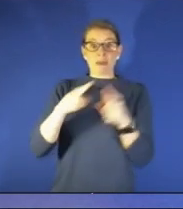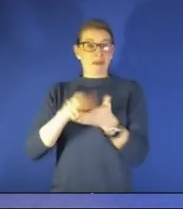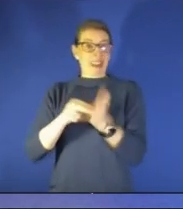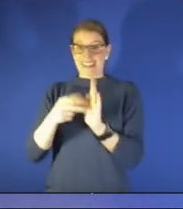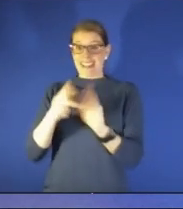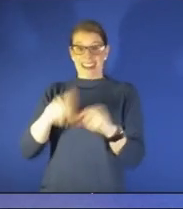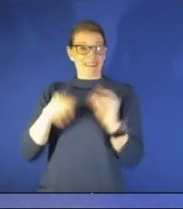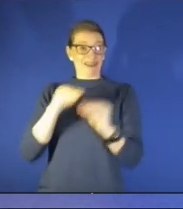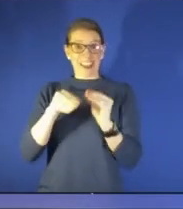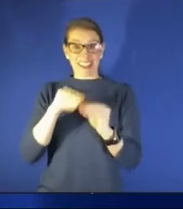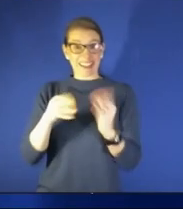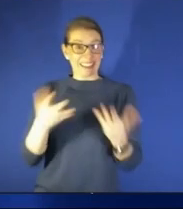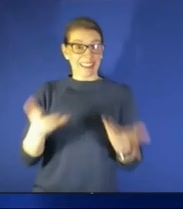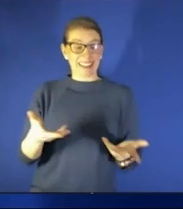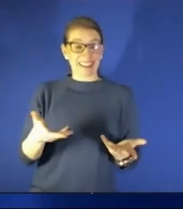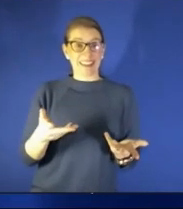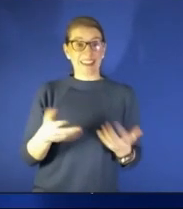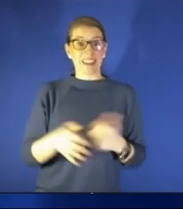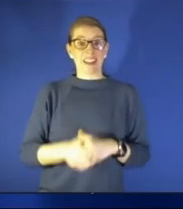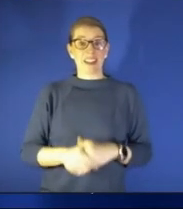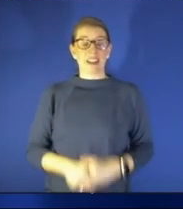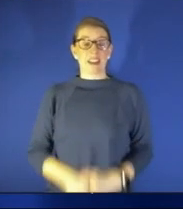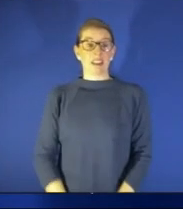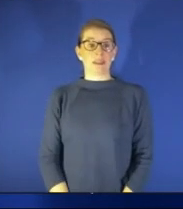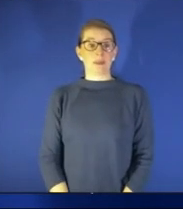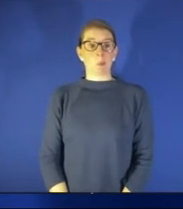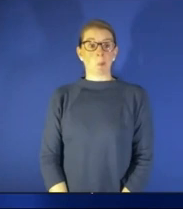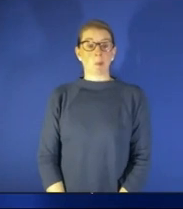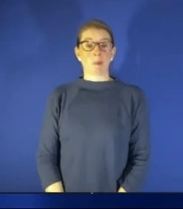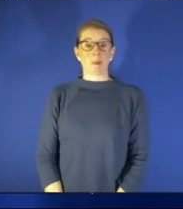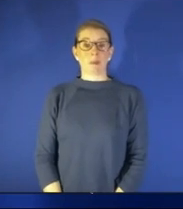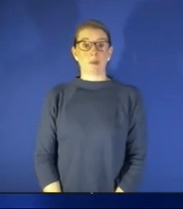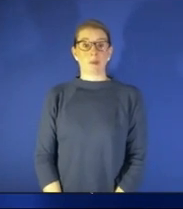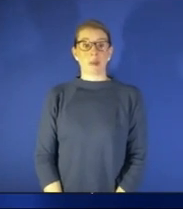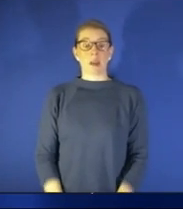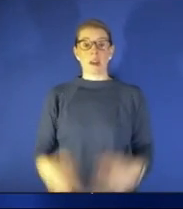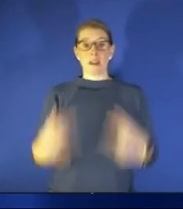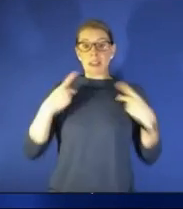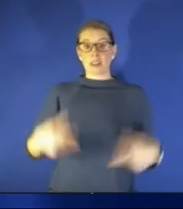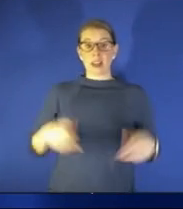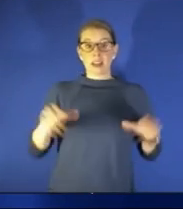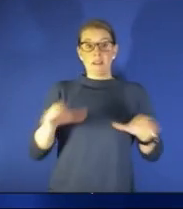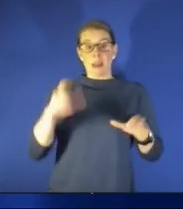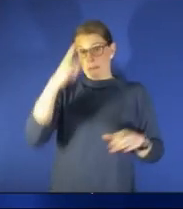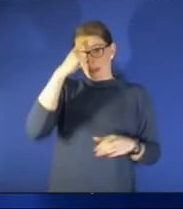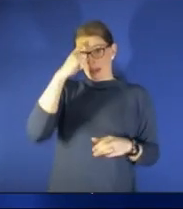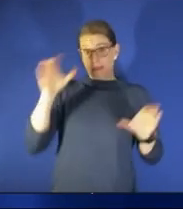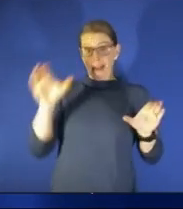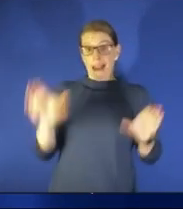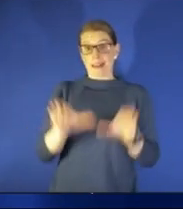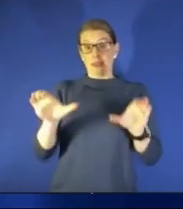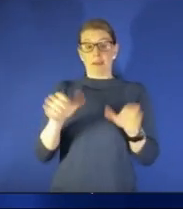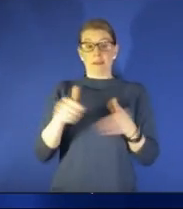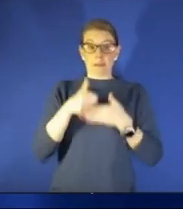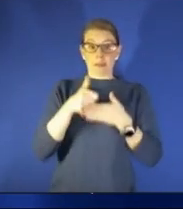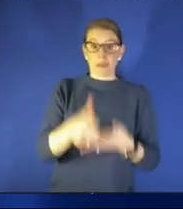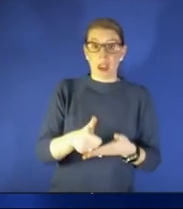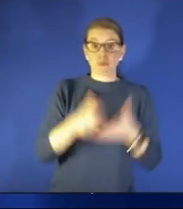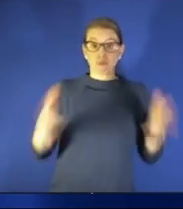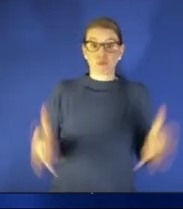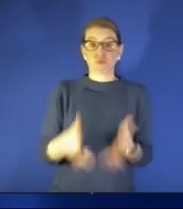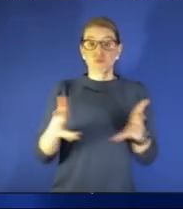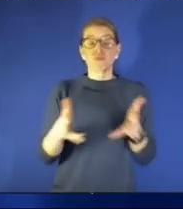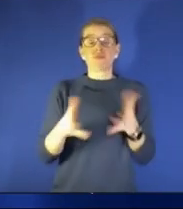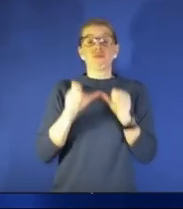it uh physical activity and mental activity definitely can help promote brain health and dr jeff